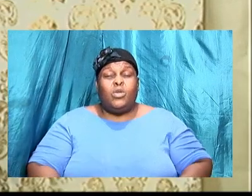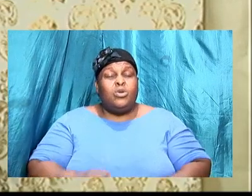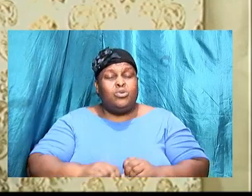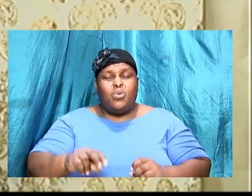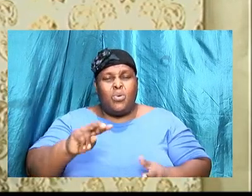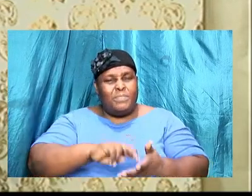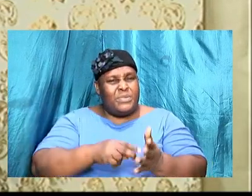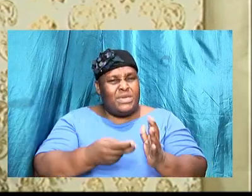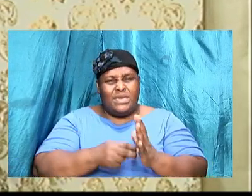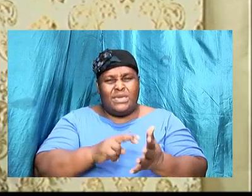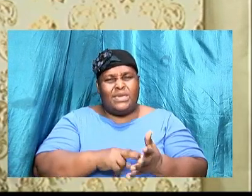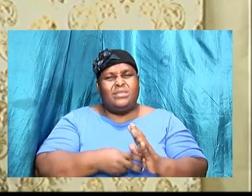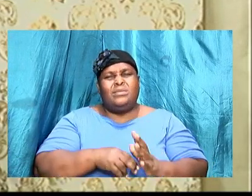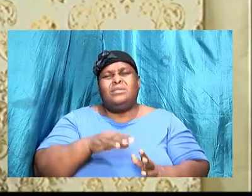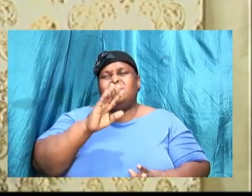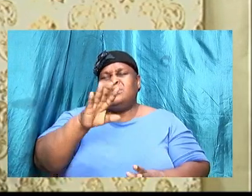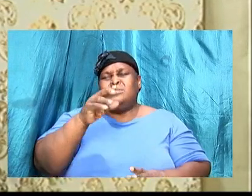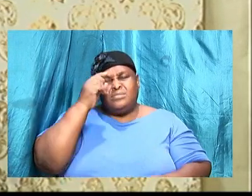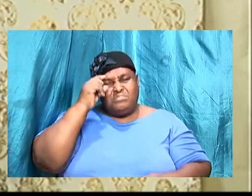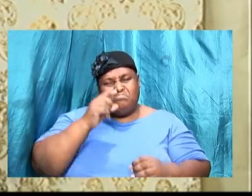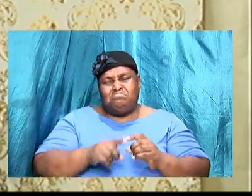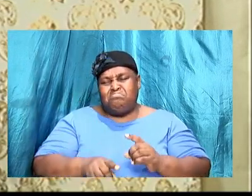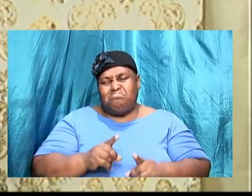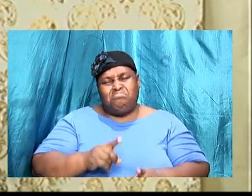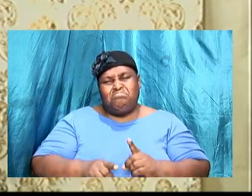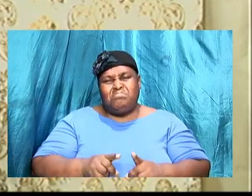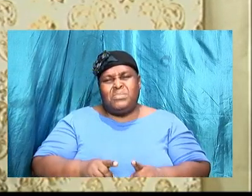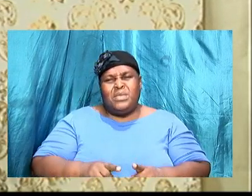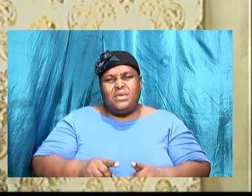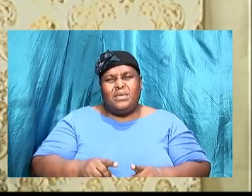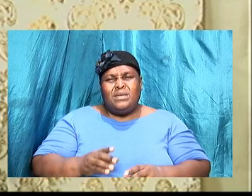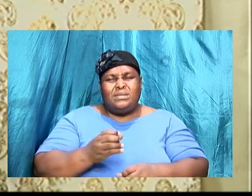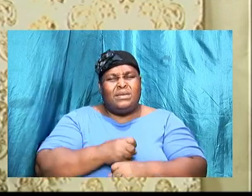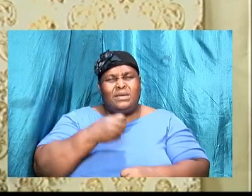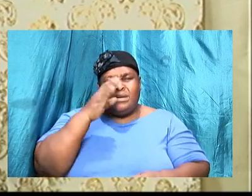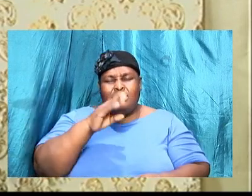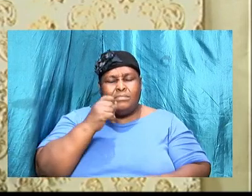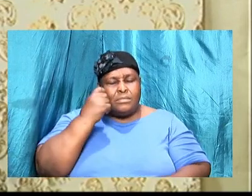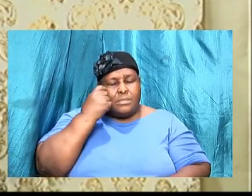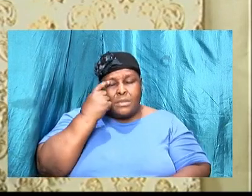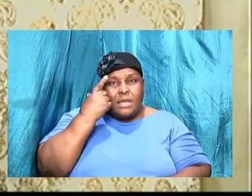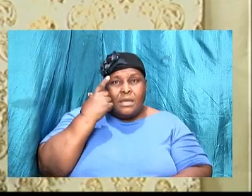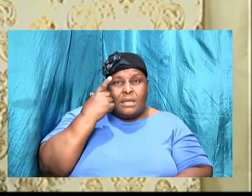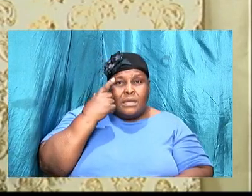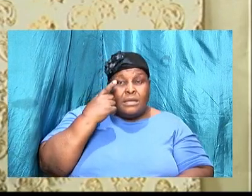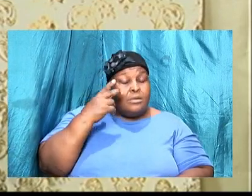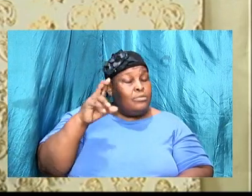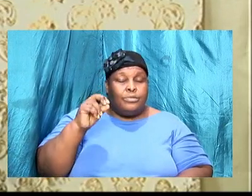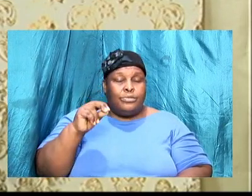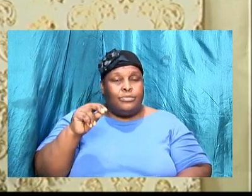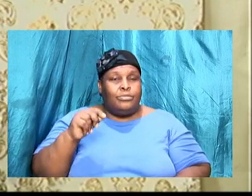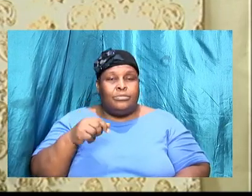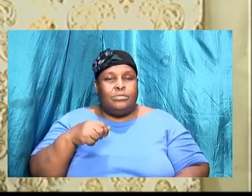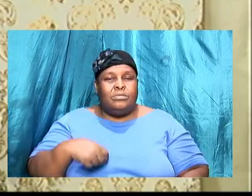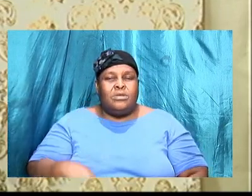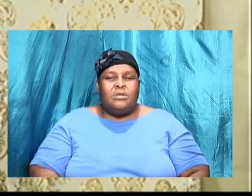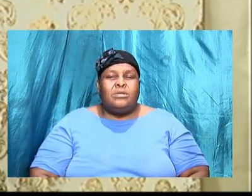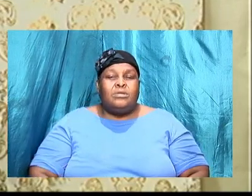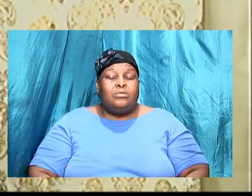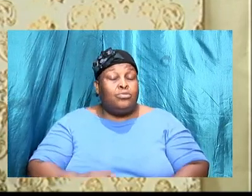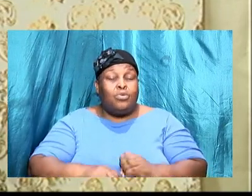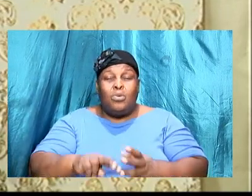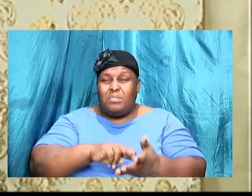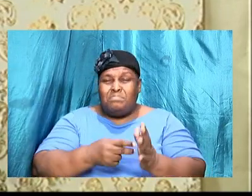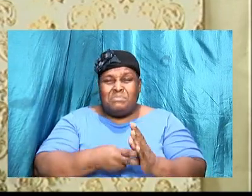mean that your decision caught God by surprise. No, it doesn't mean that. it doesn't mean that God has two plans for your